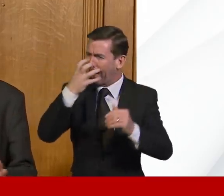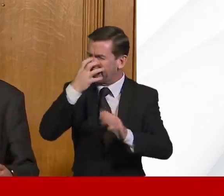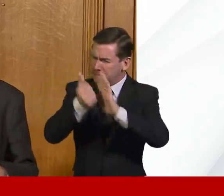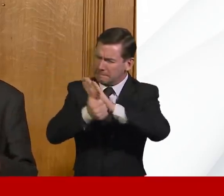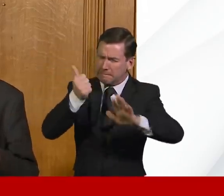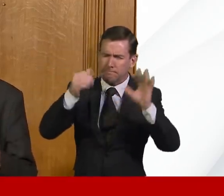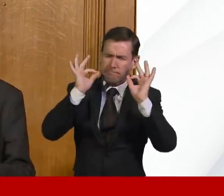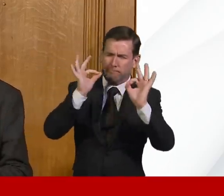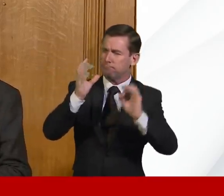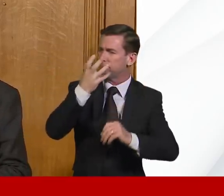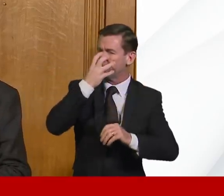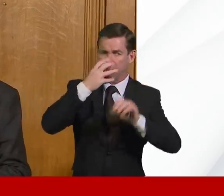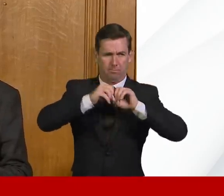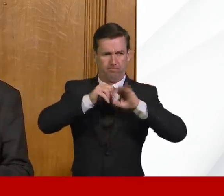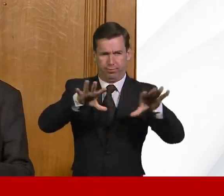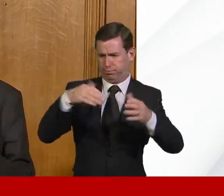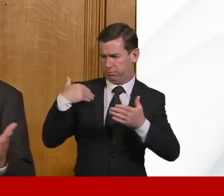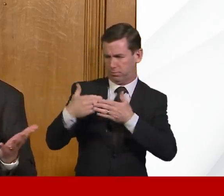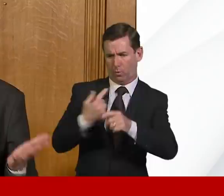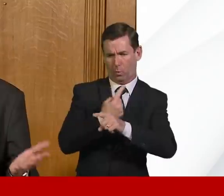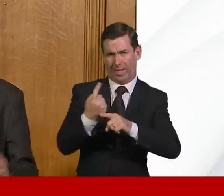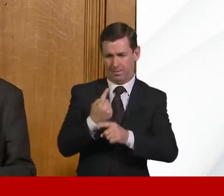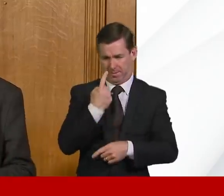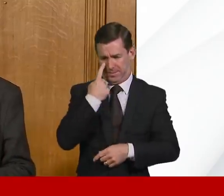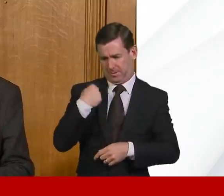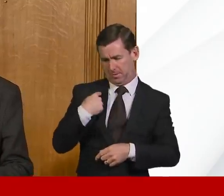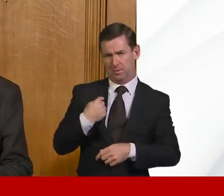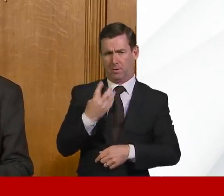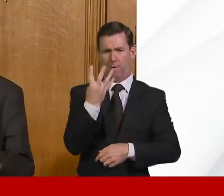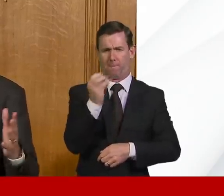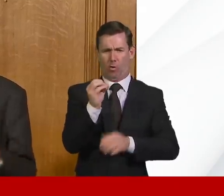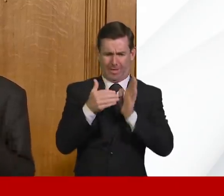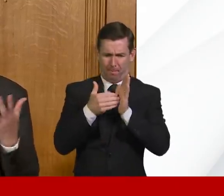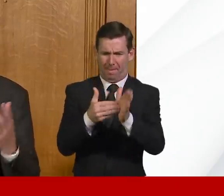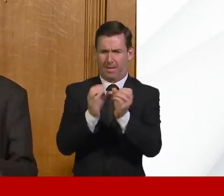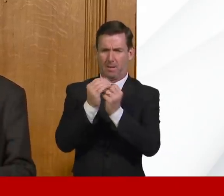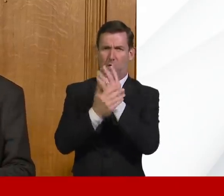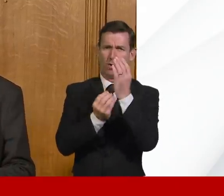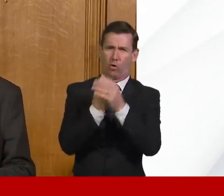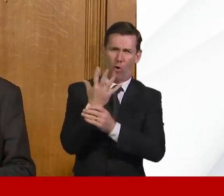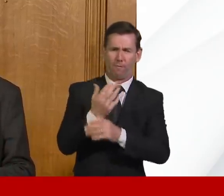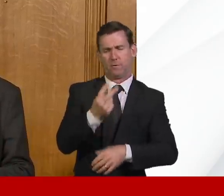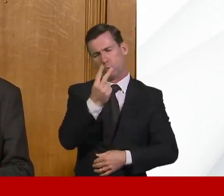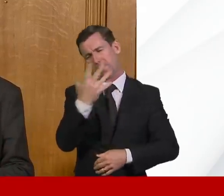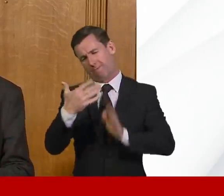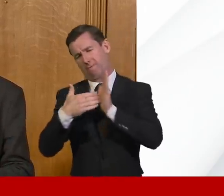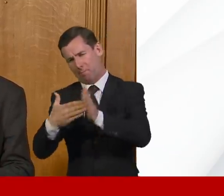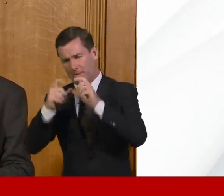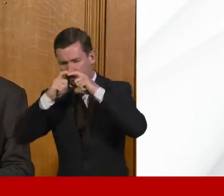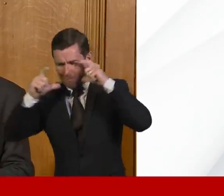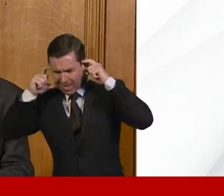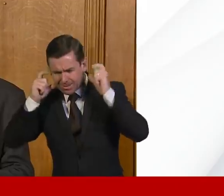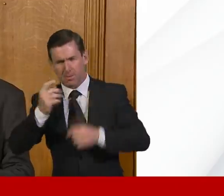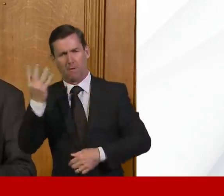last couple of weeks and just in the last day, a couple of days, 40 million gloves, 25 million face masks, 14 million aprons.